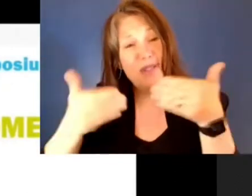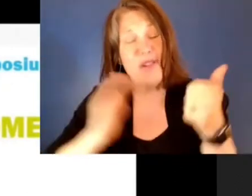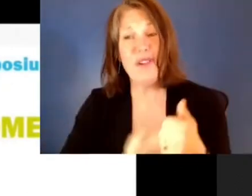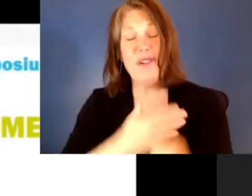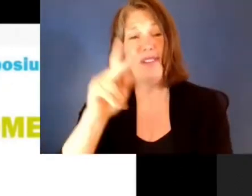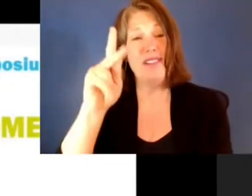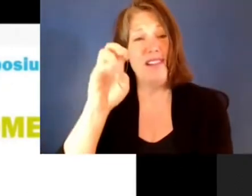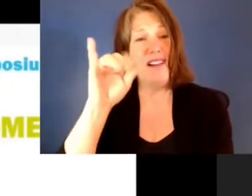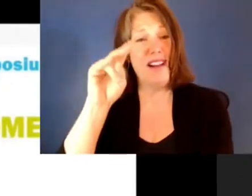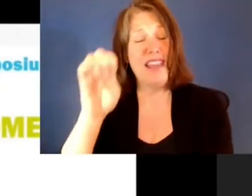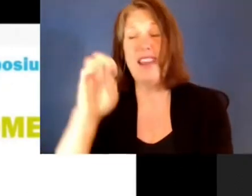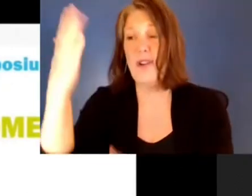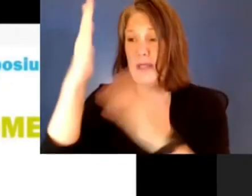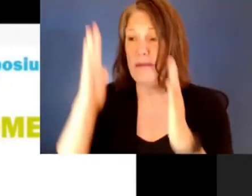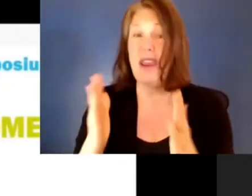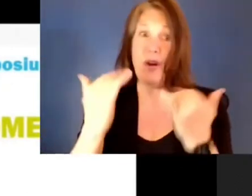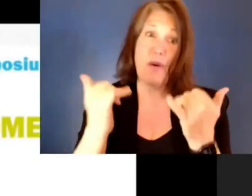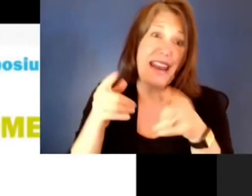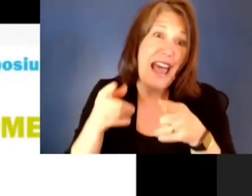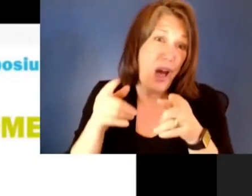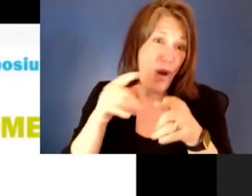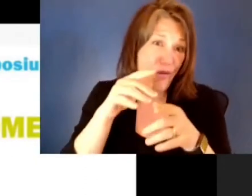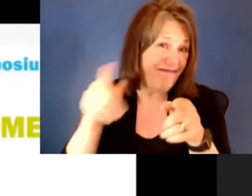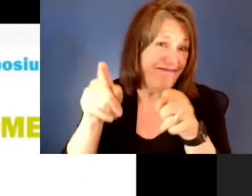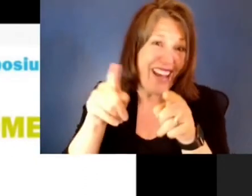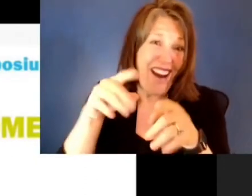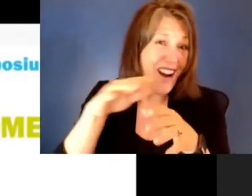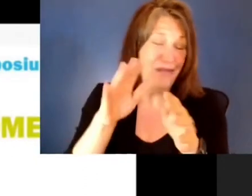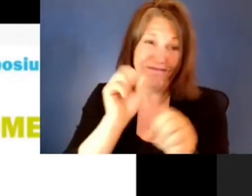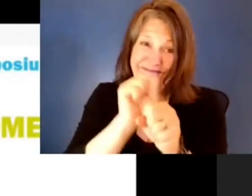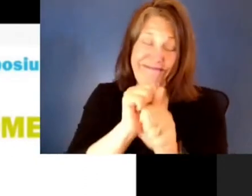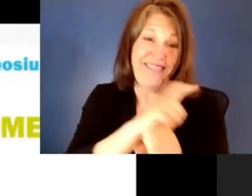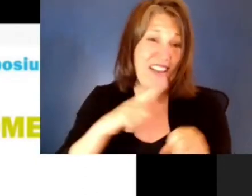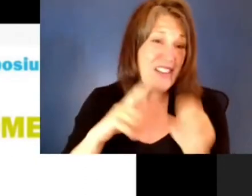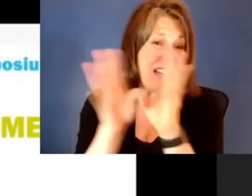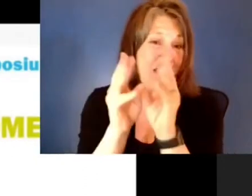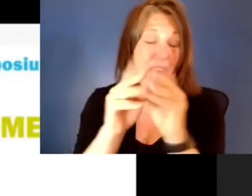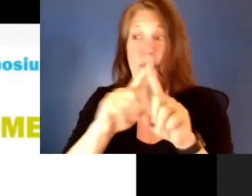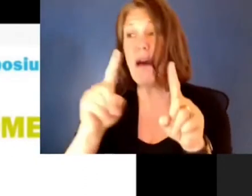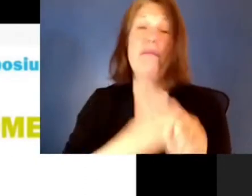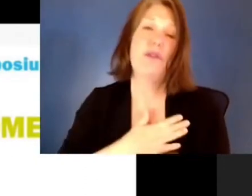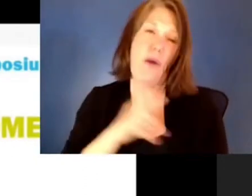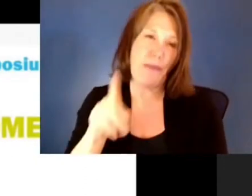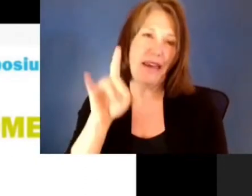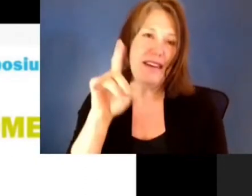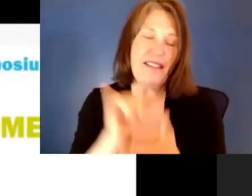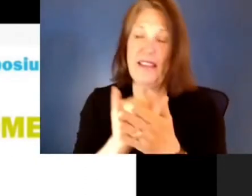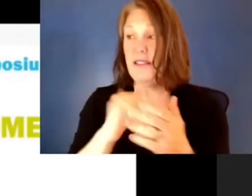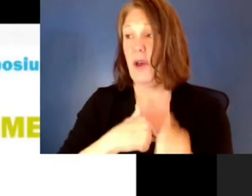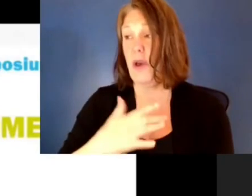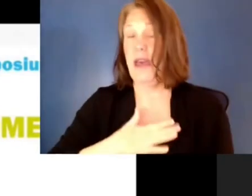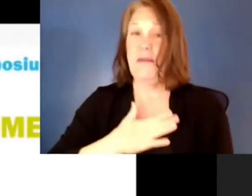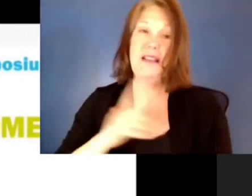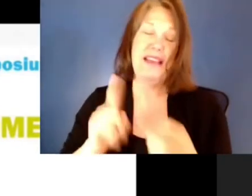of legislative session. And so we're just glad that there was time to do this. I'm very, very pleased to call and to